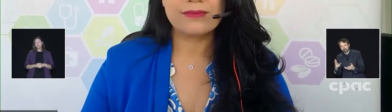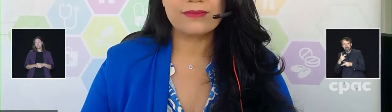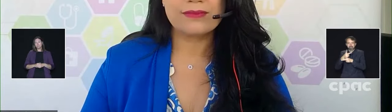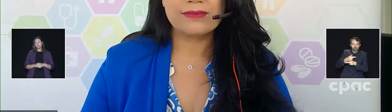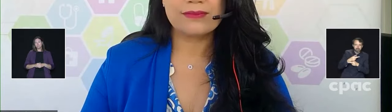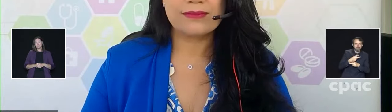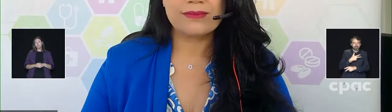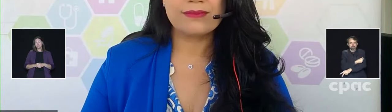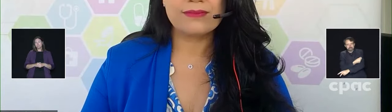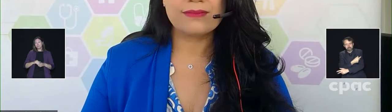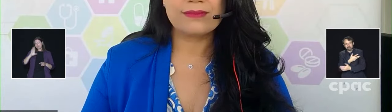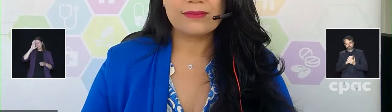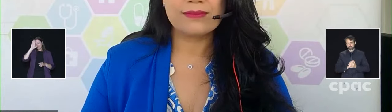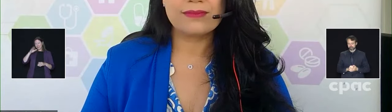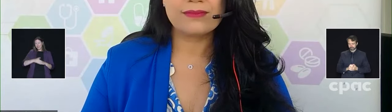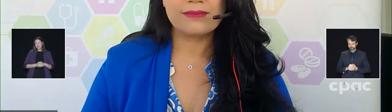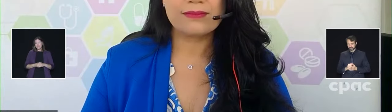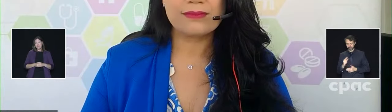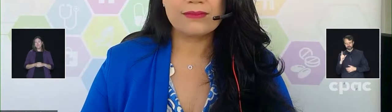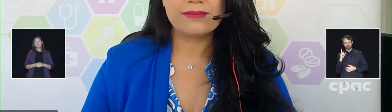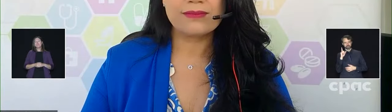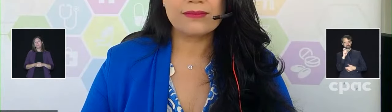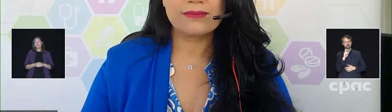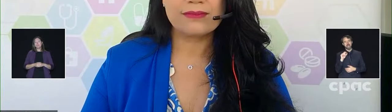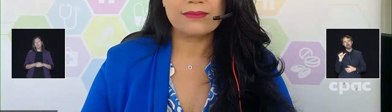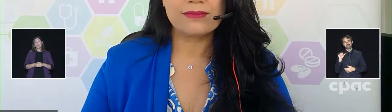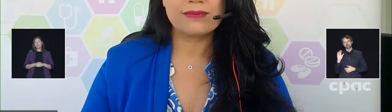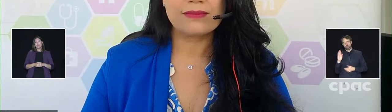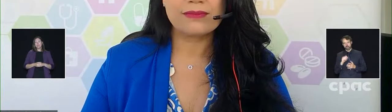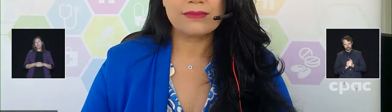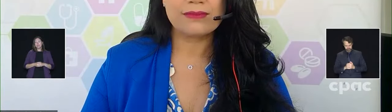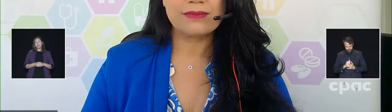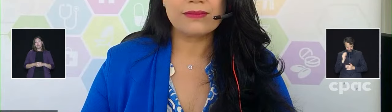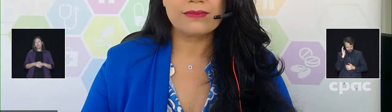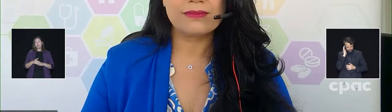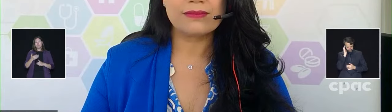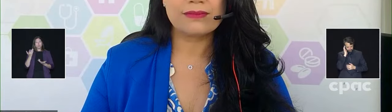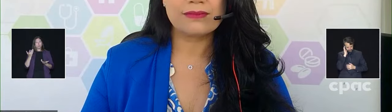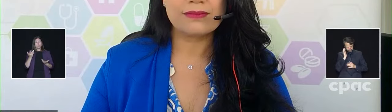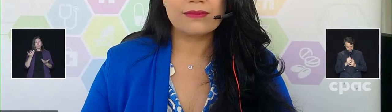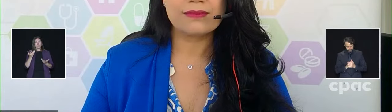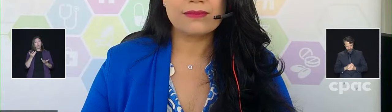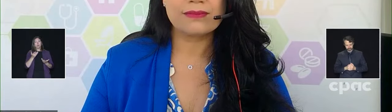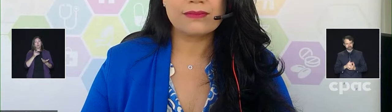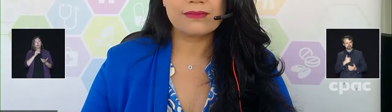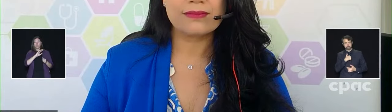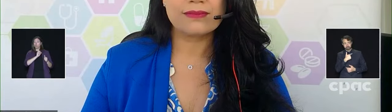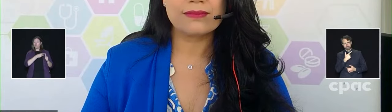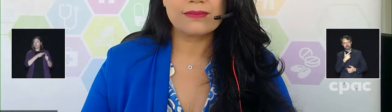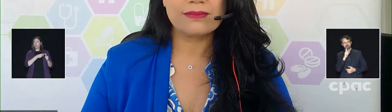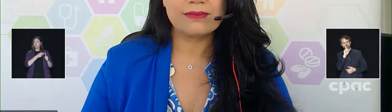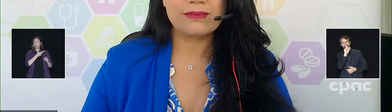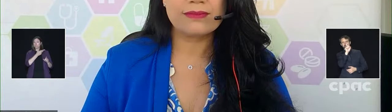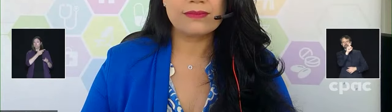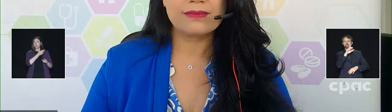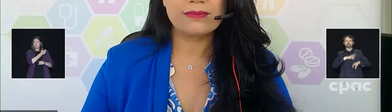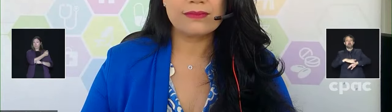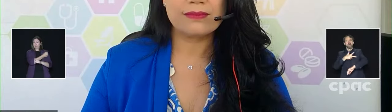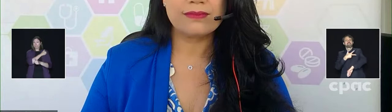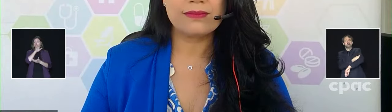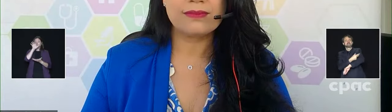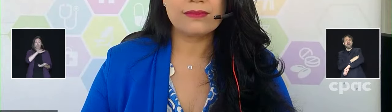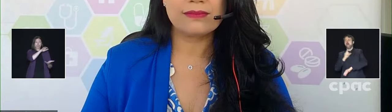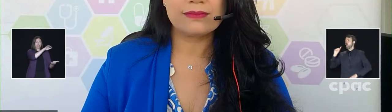Hi guys, thanks so much for taking questions. I was just hoping to pick up on that question about what we're going to do with our original vaccines. I know someone had